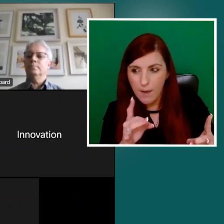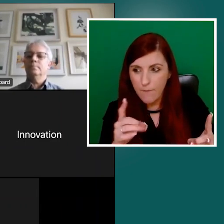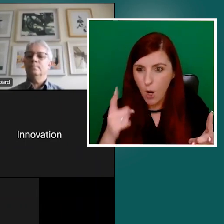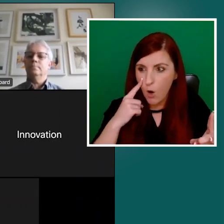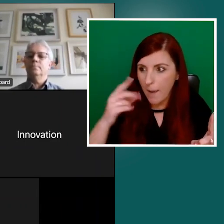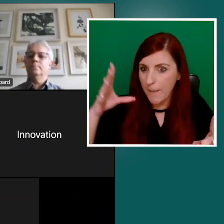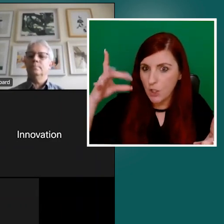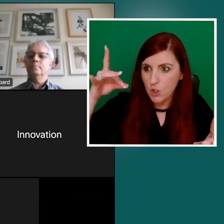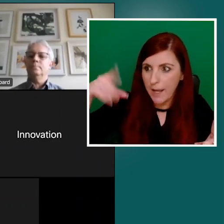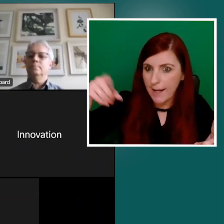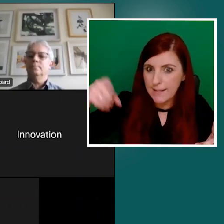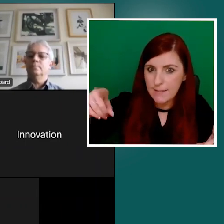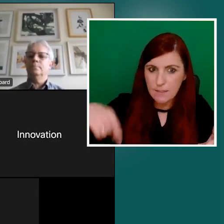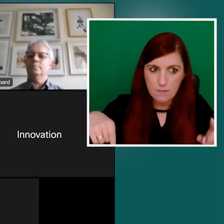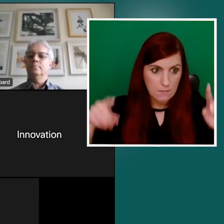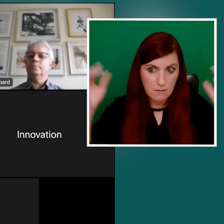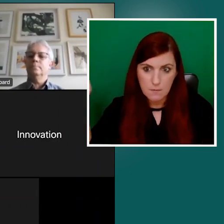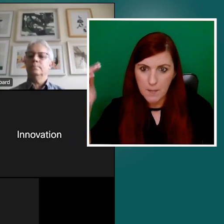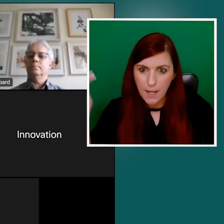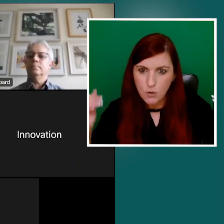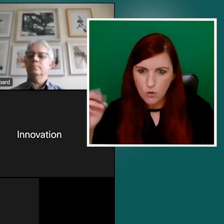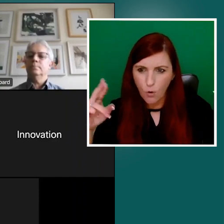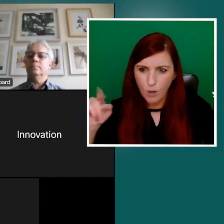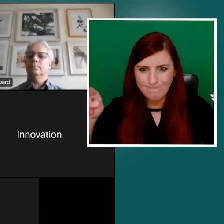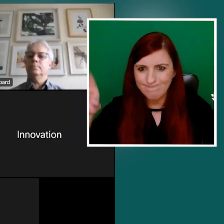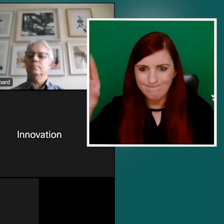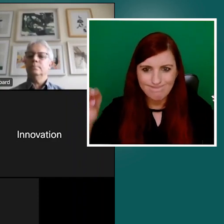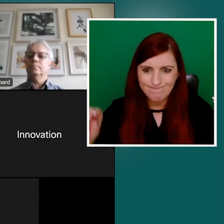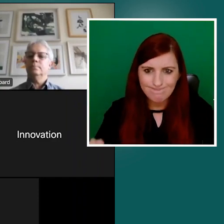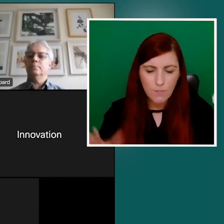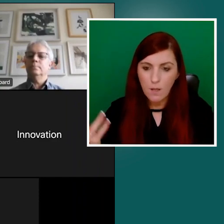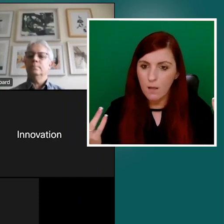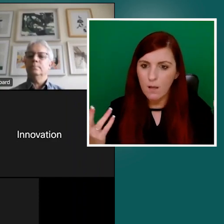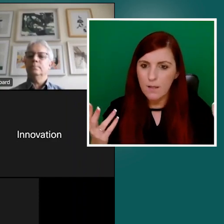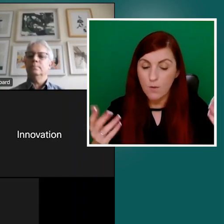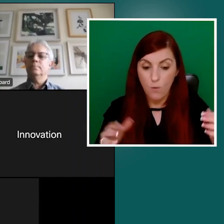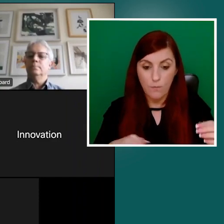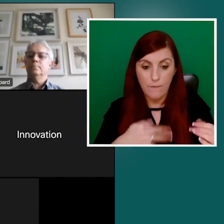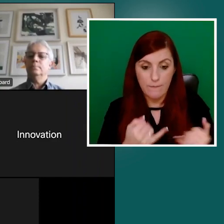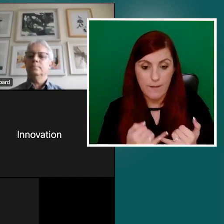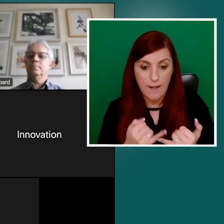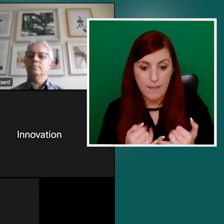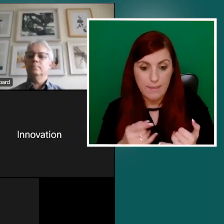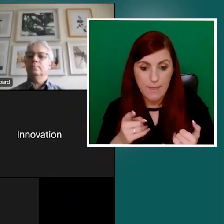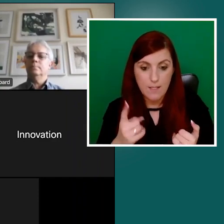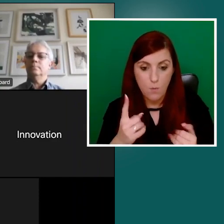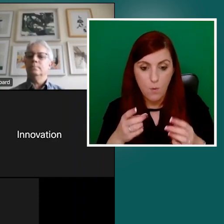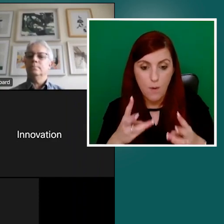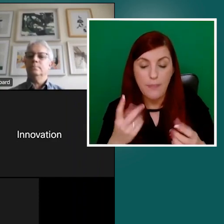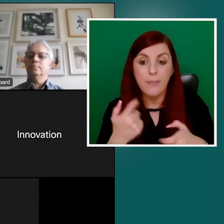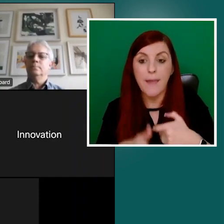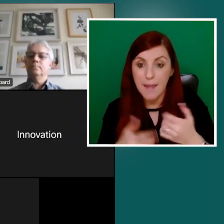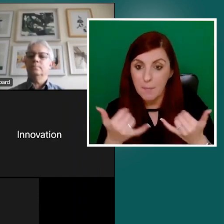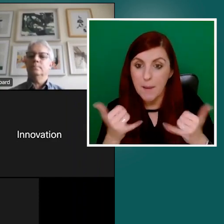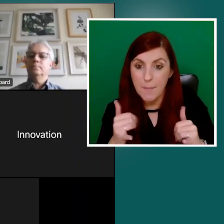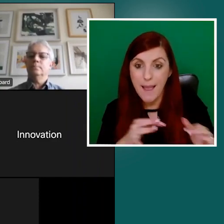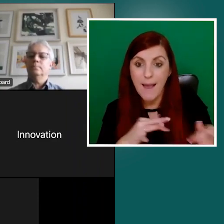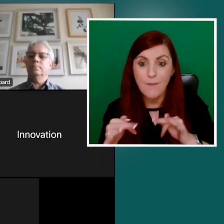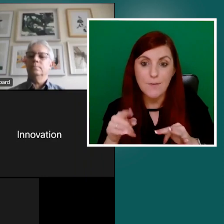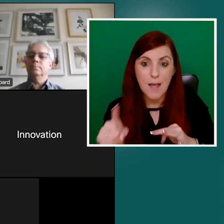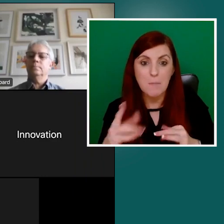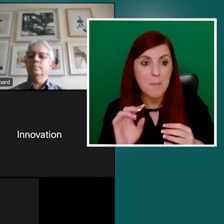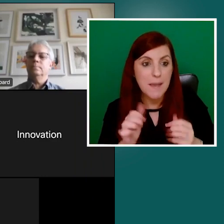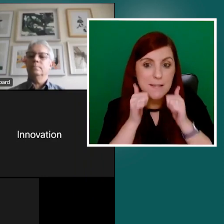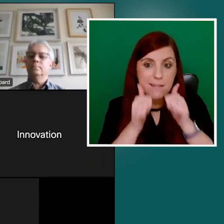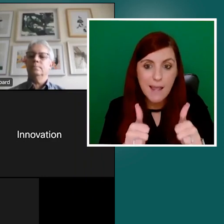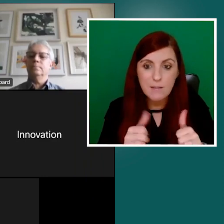seeing that, you know, there's a way to go. So then it might be attending one of our free webinars, um, and or looking at those materials.